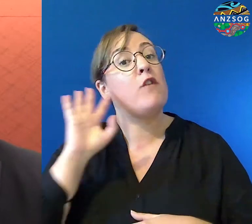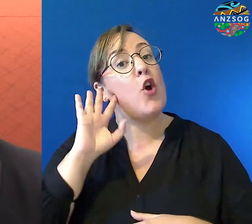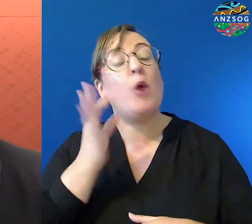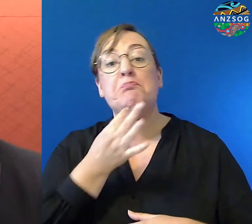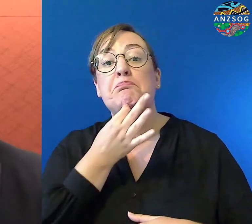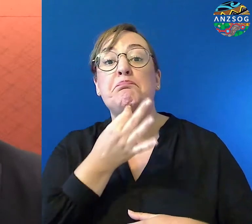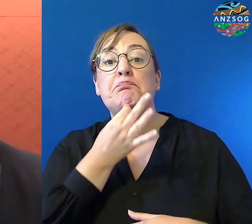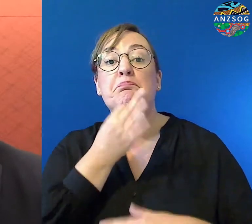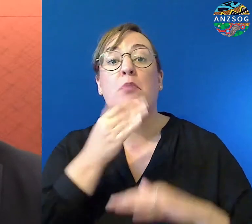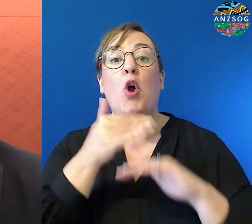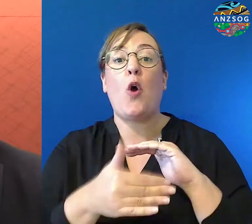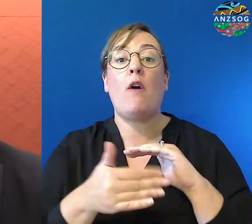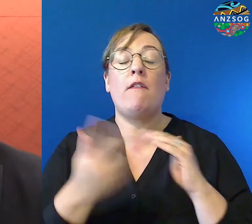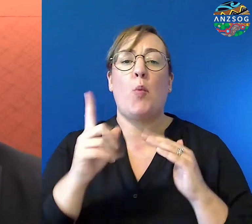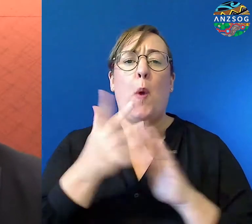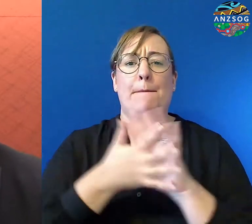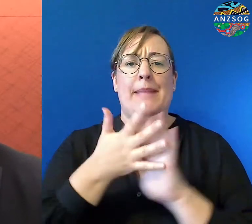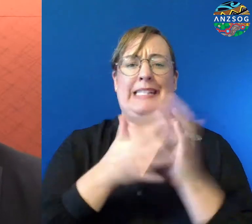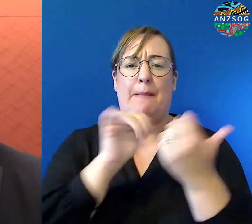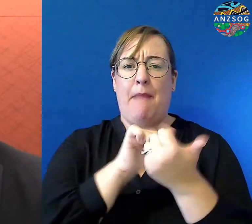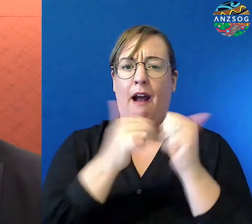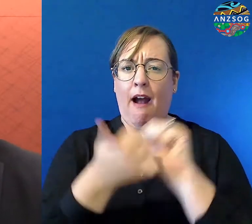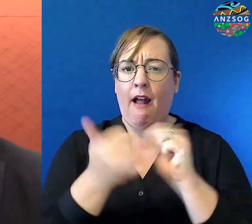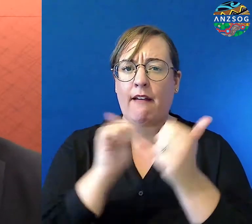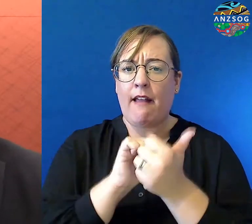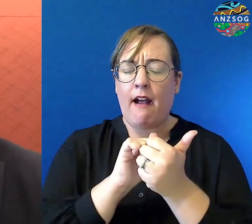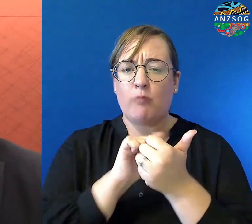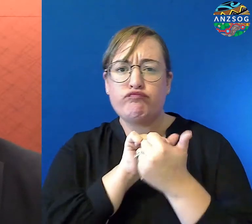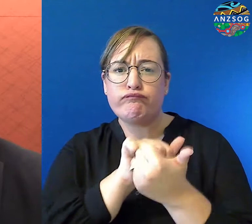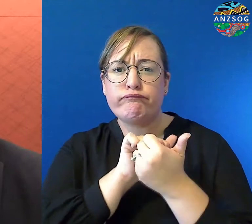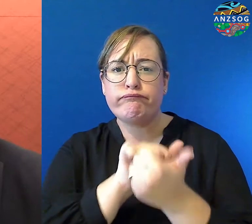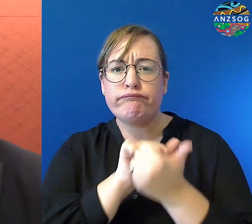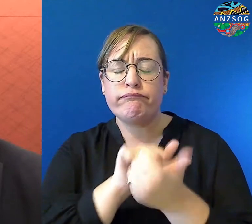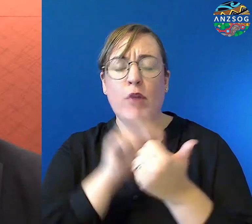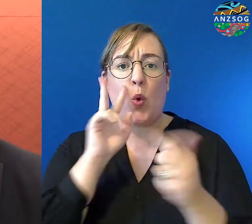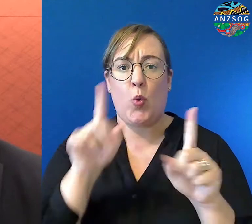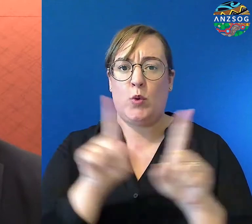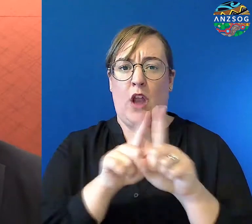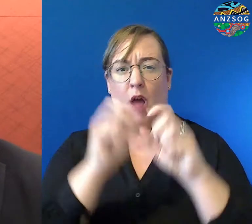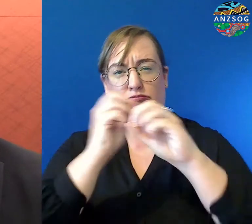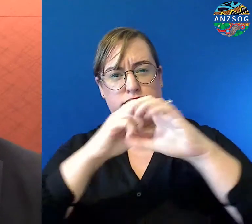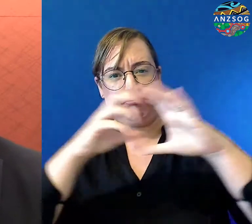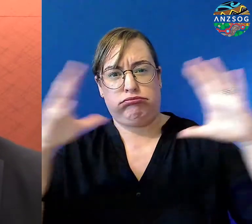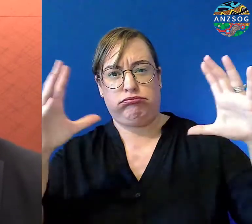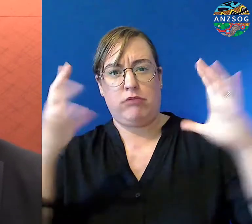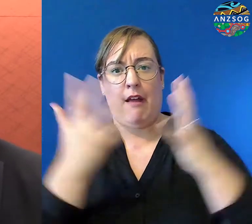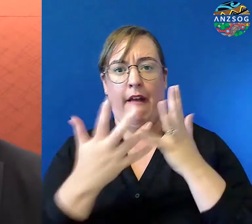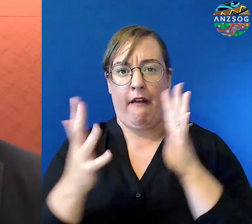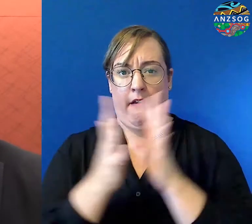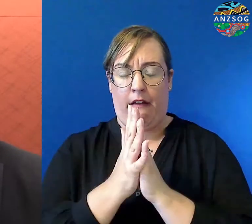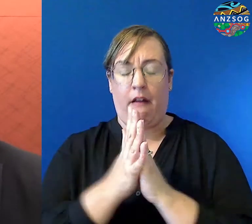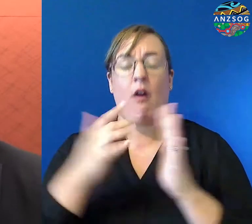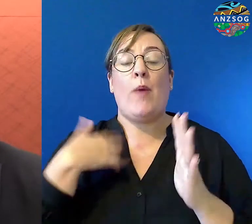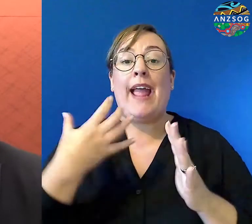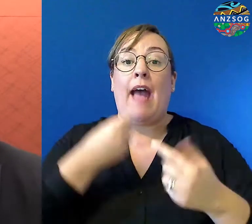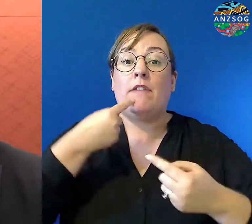exactly what a partnership is, what a good partnership looks like and we've defined partnerships.